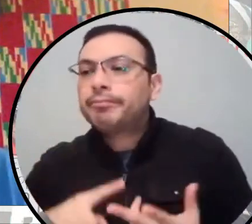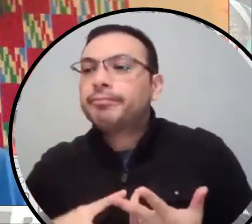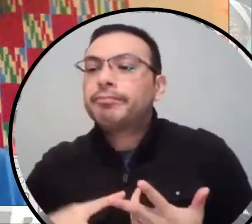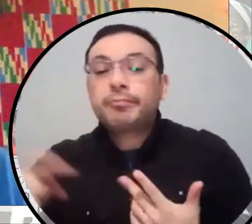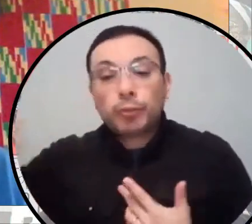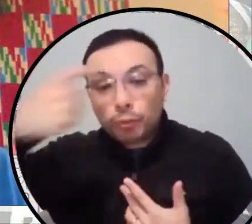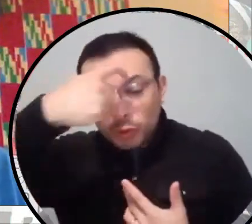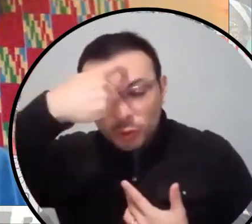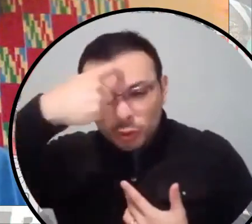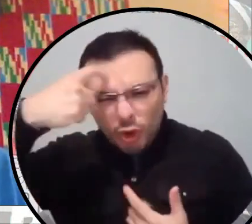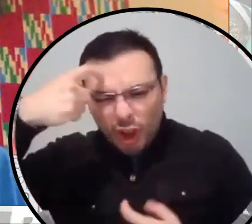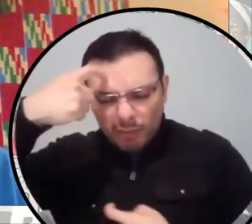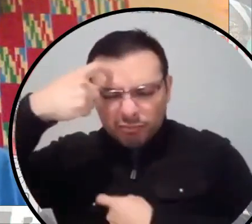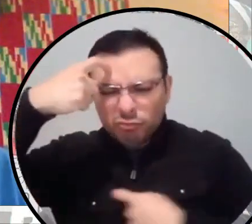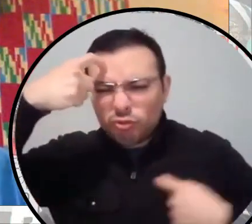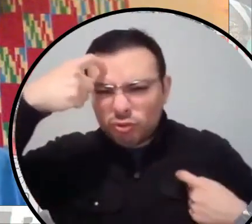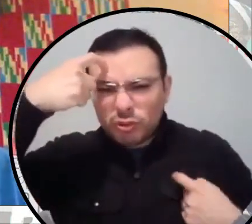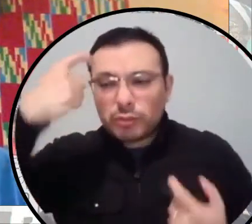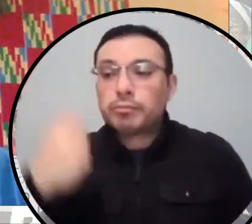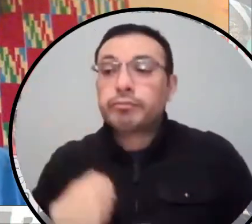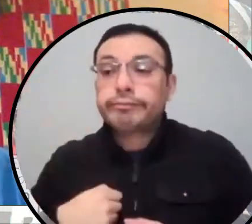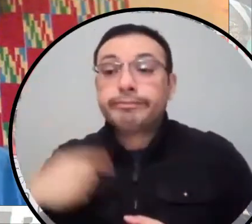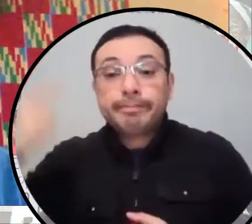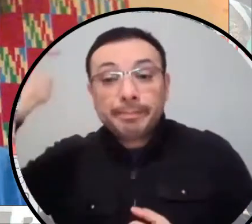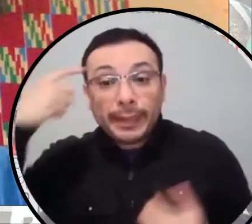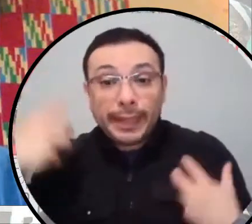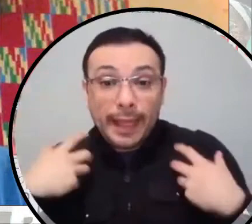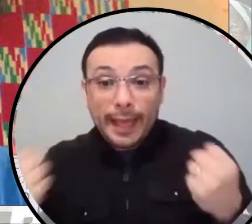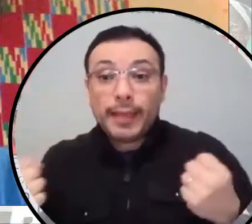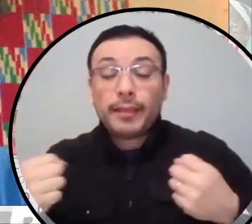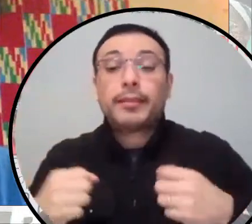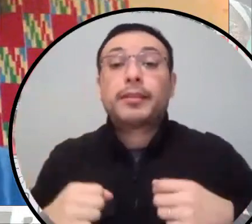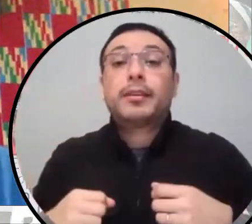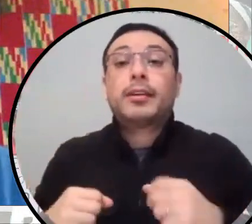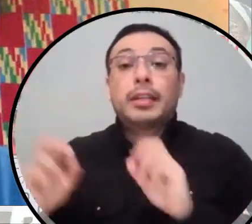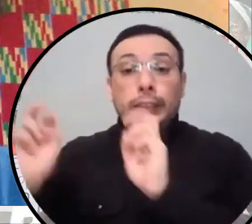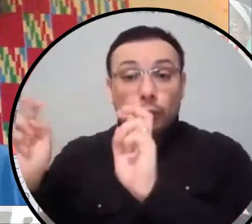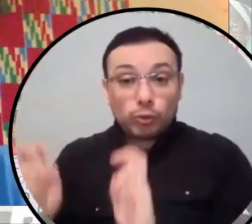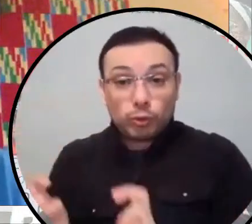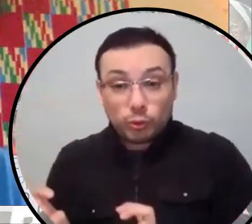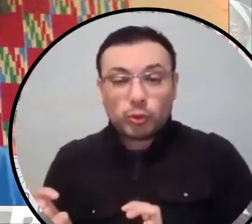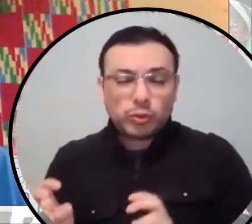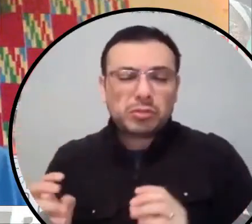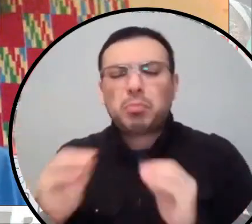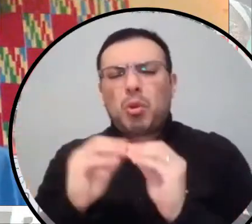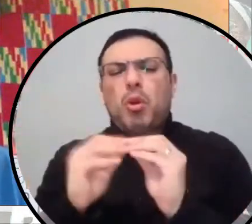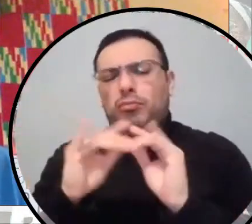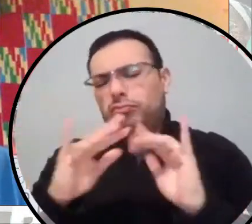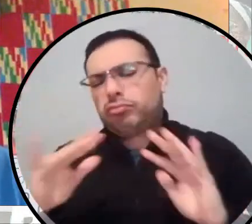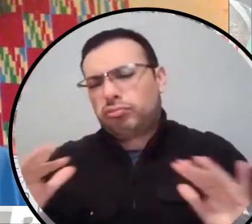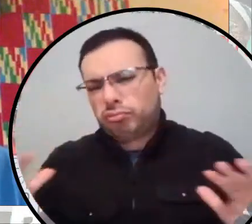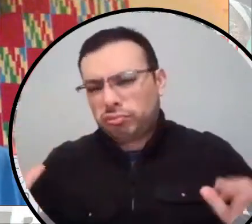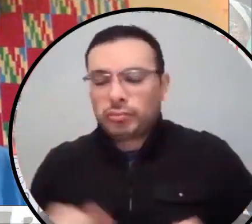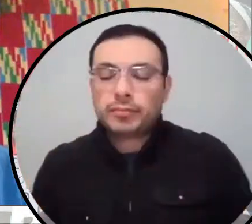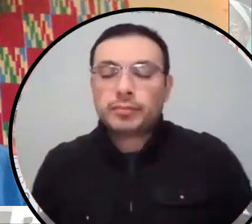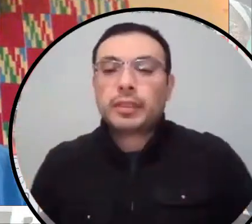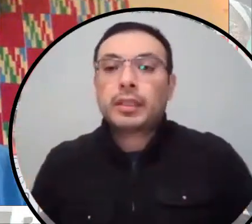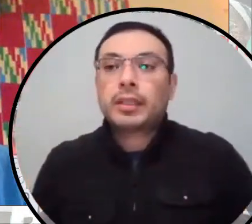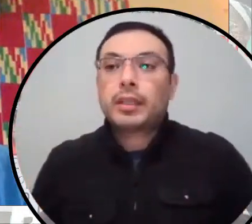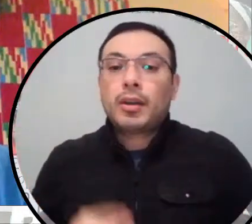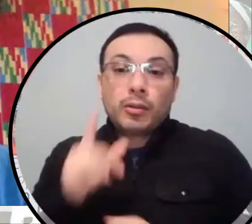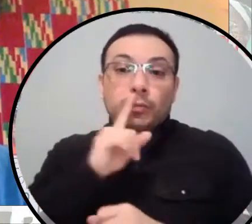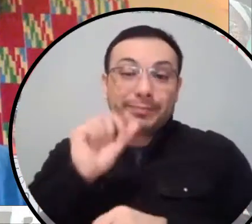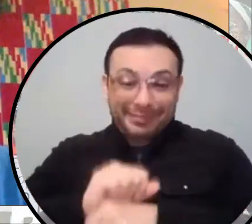um, and, uh, mental health, et cetera. And it, it also creates more of itself. And, but